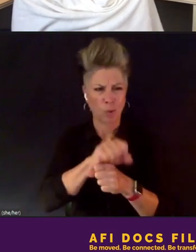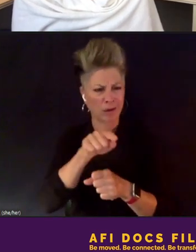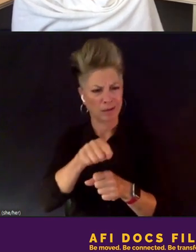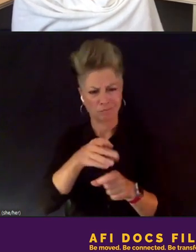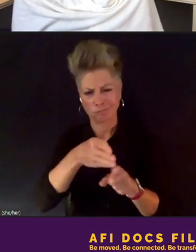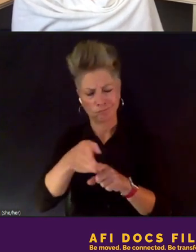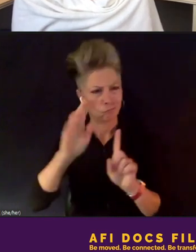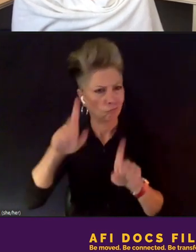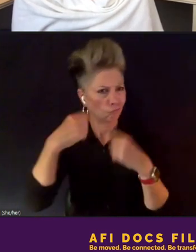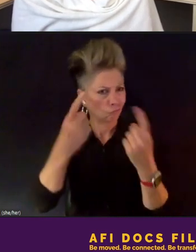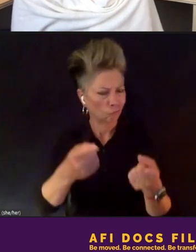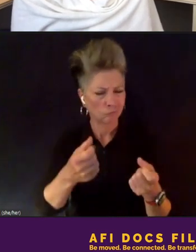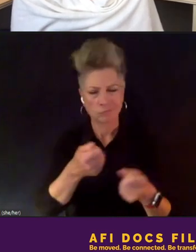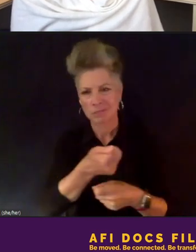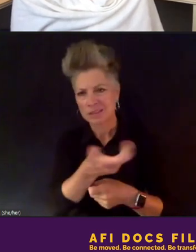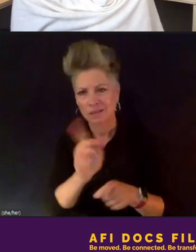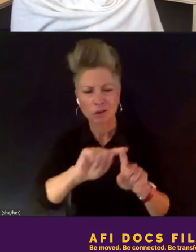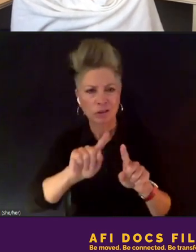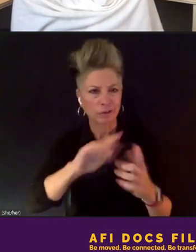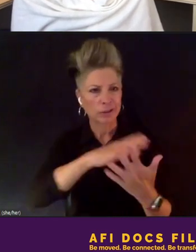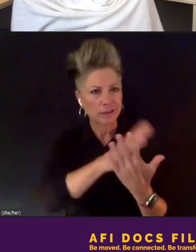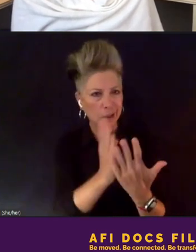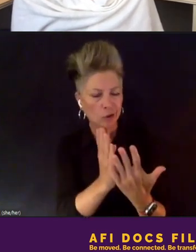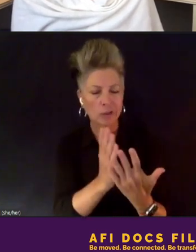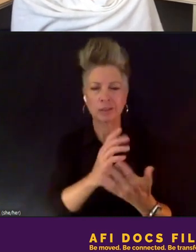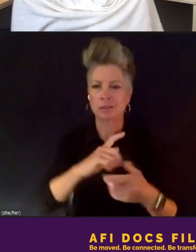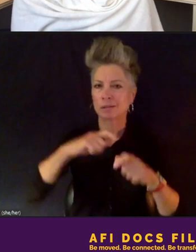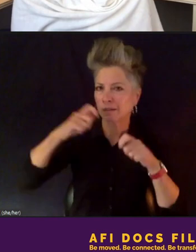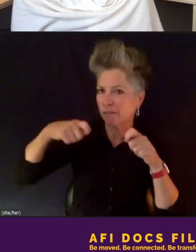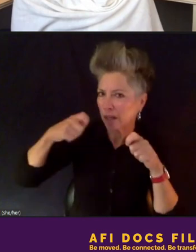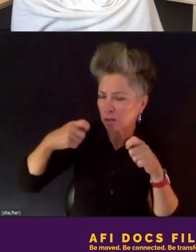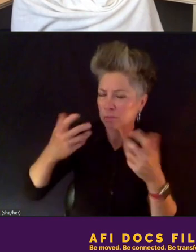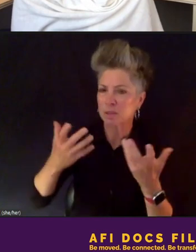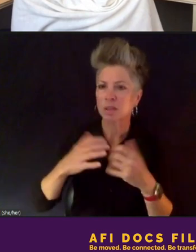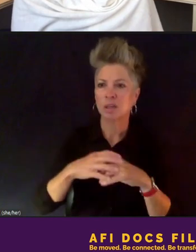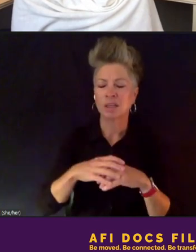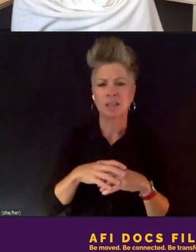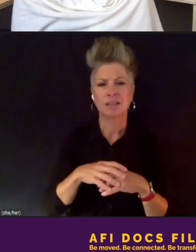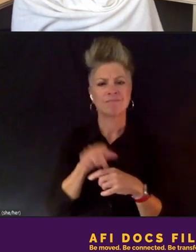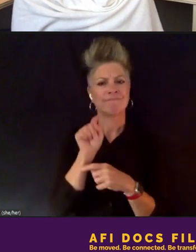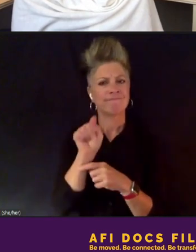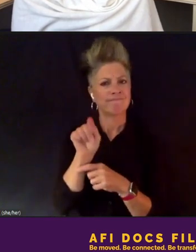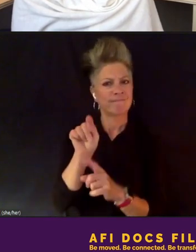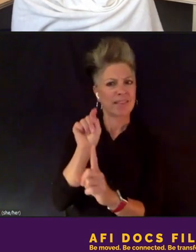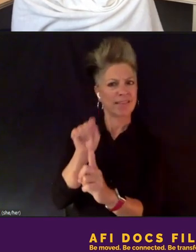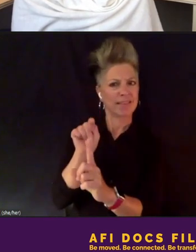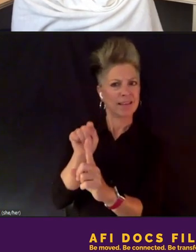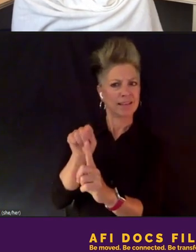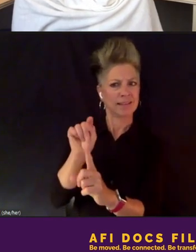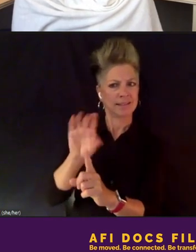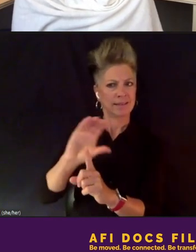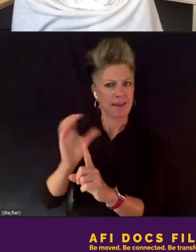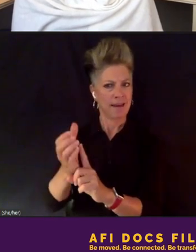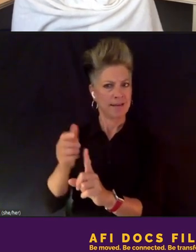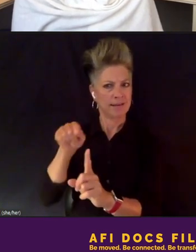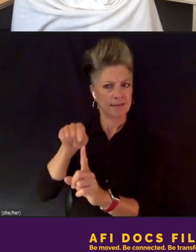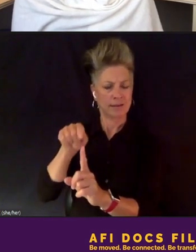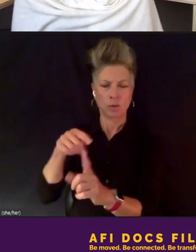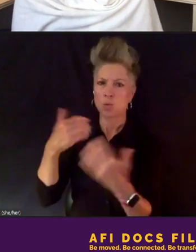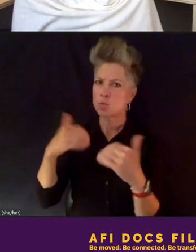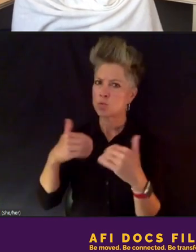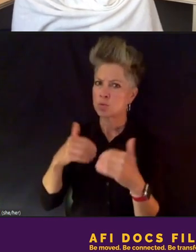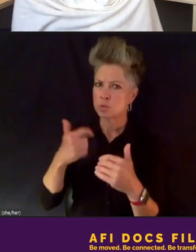films and series. But, you know, this this case in particular was very fresh